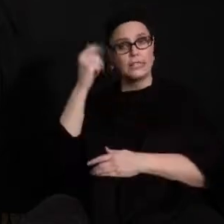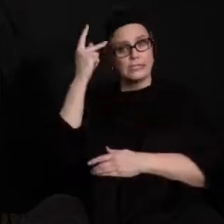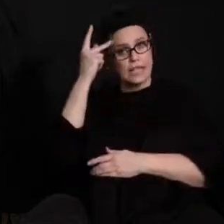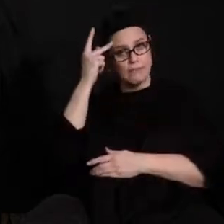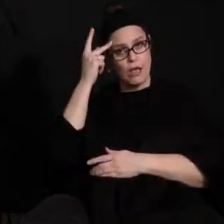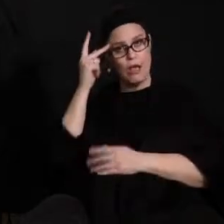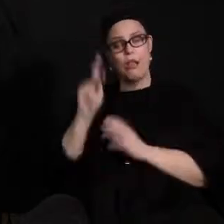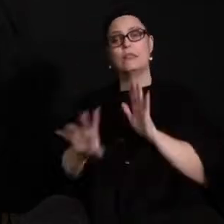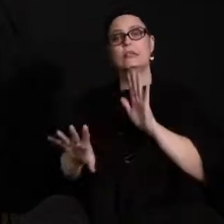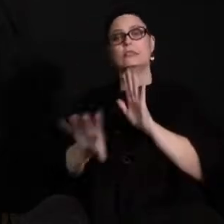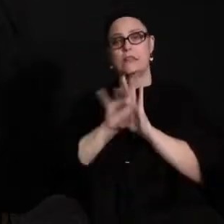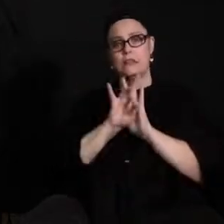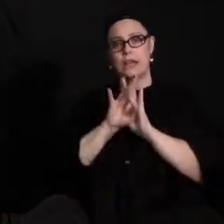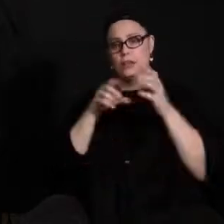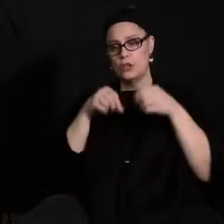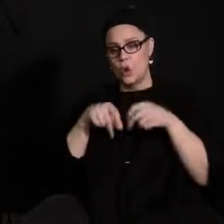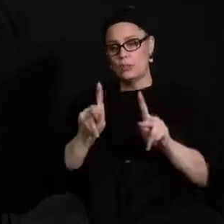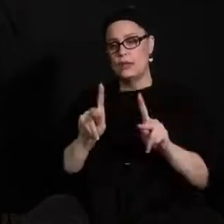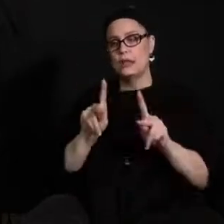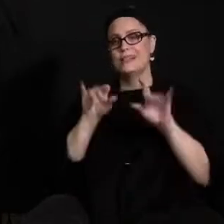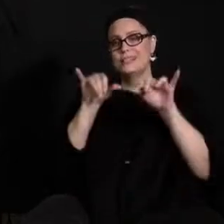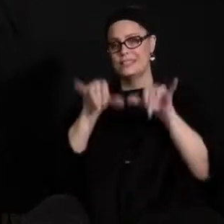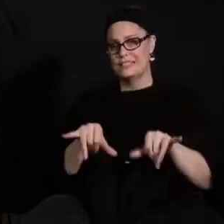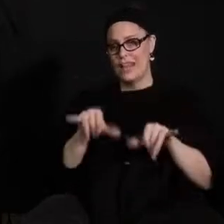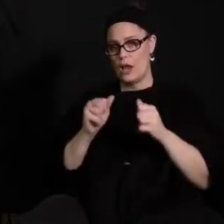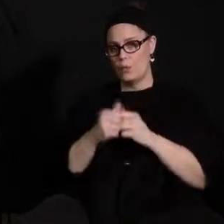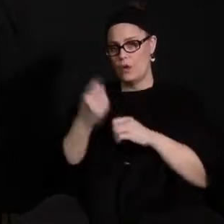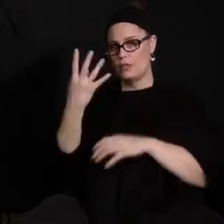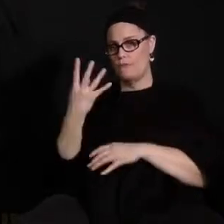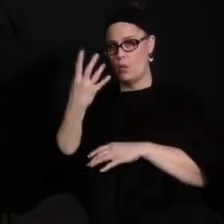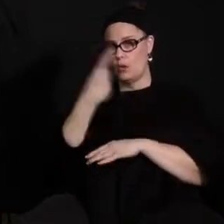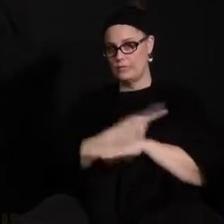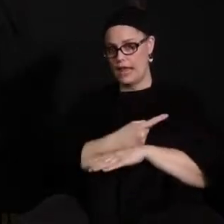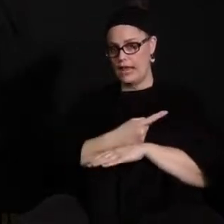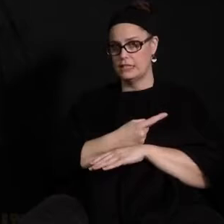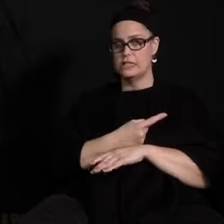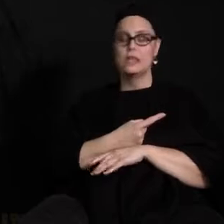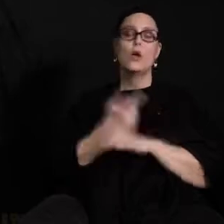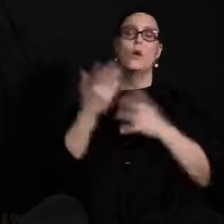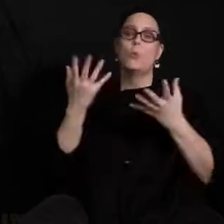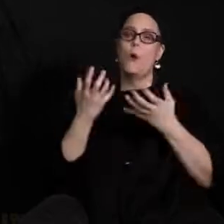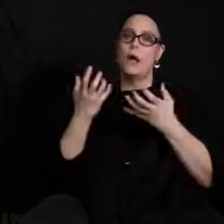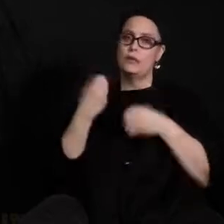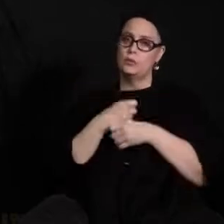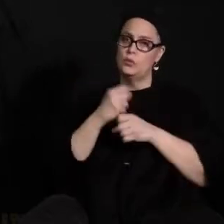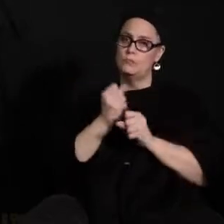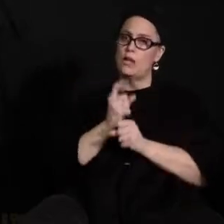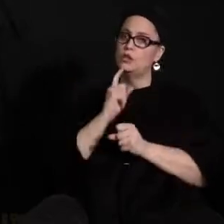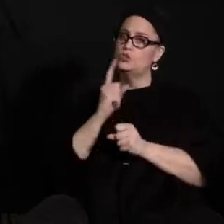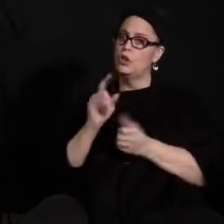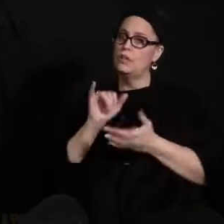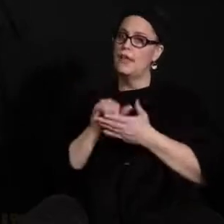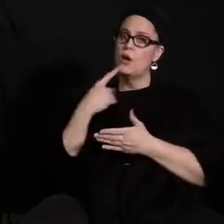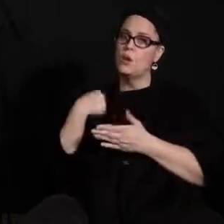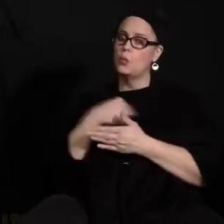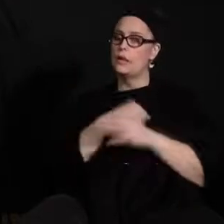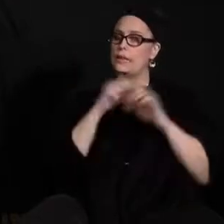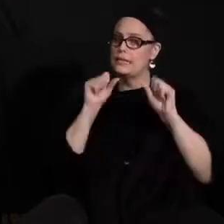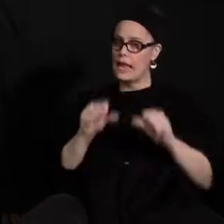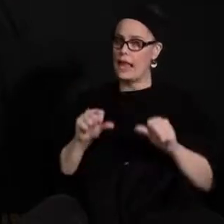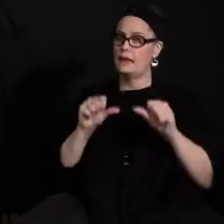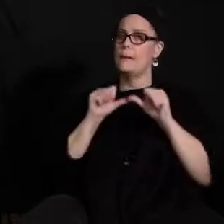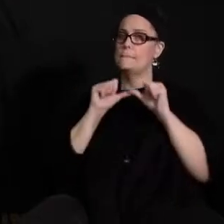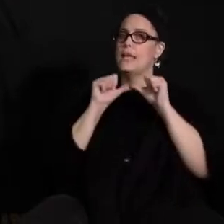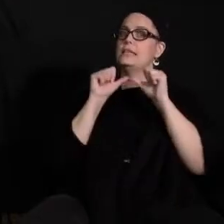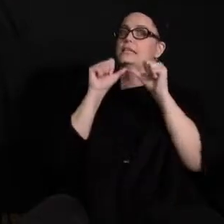selected our opportunity to stay with those four days um for the for wanting to make sure that we can maintain uh the the